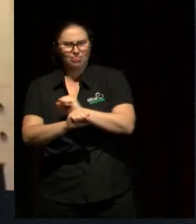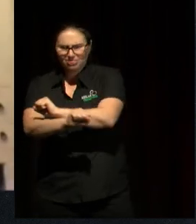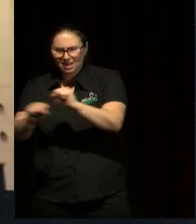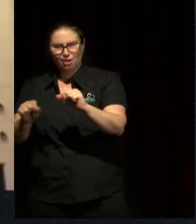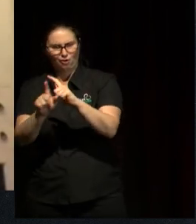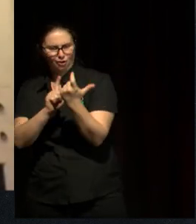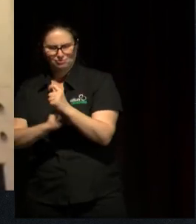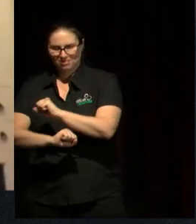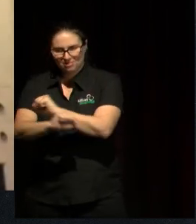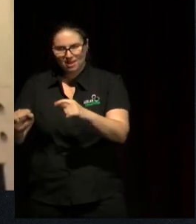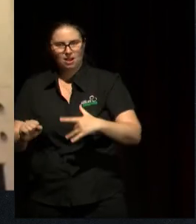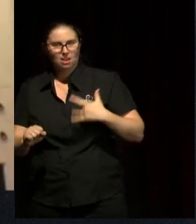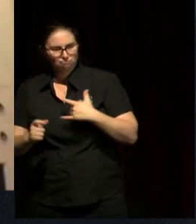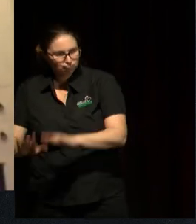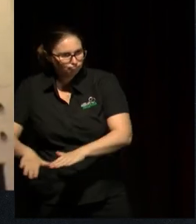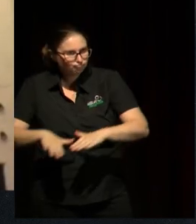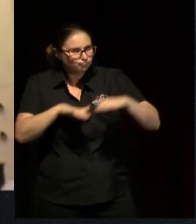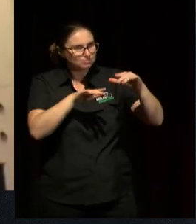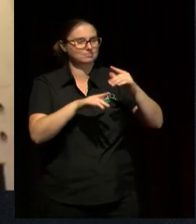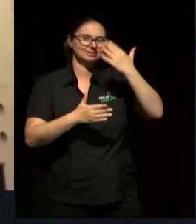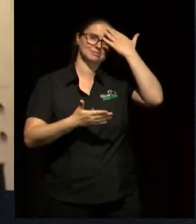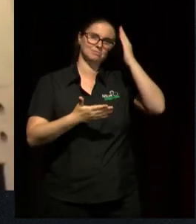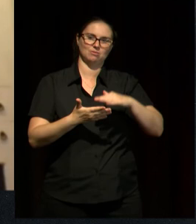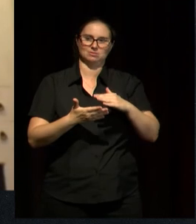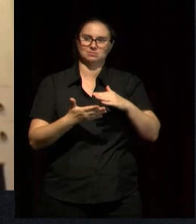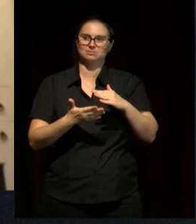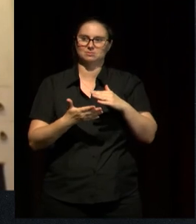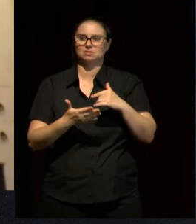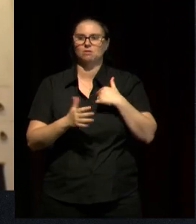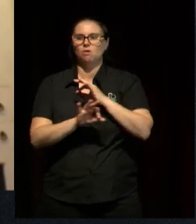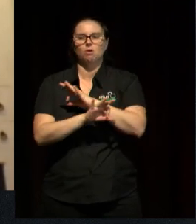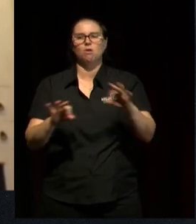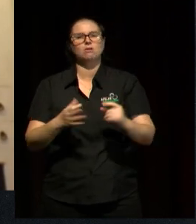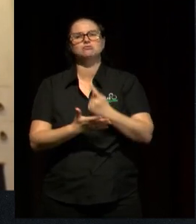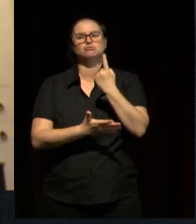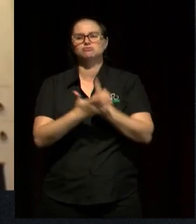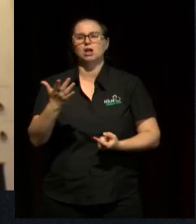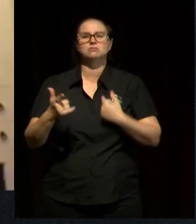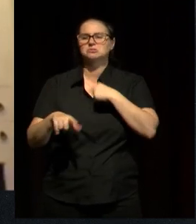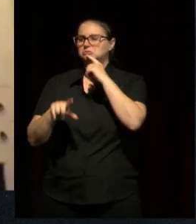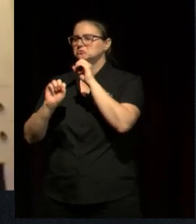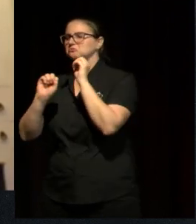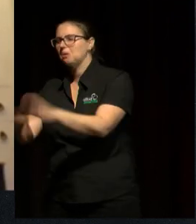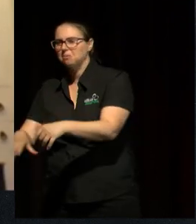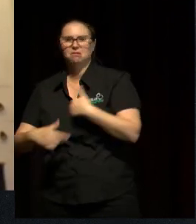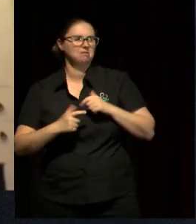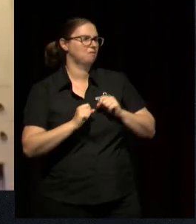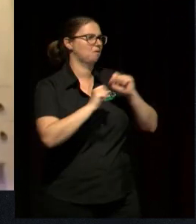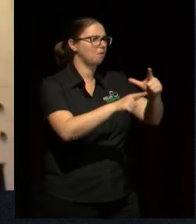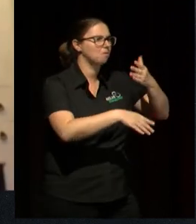people have that conversation, then we're on the same treadmill we've always been on with decision-makers